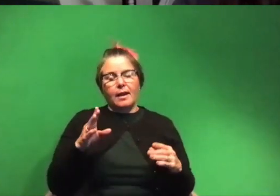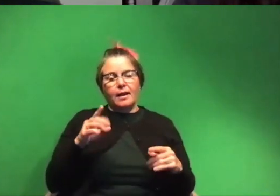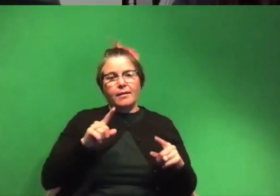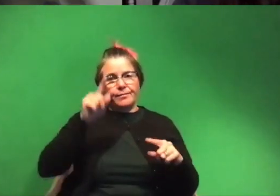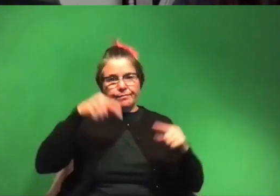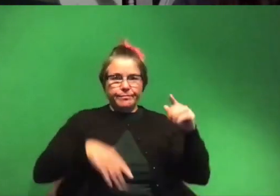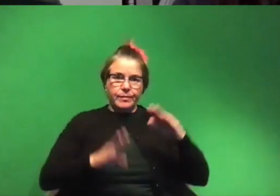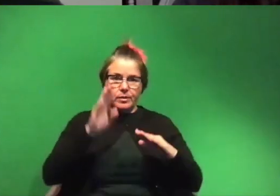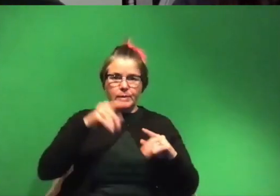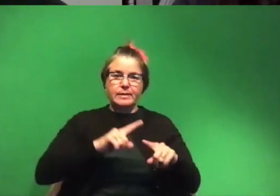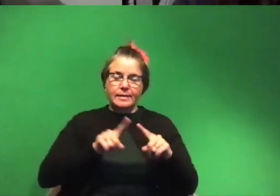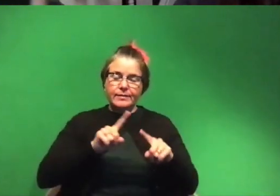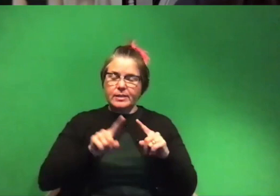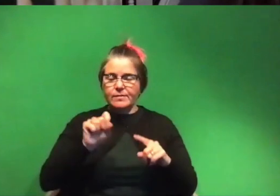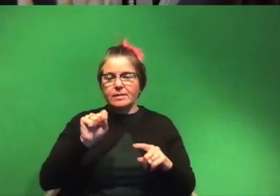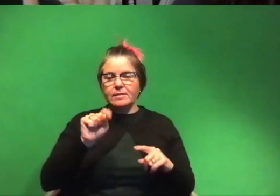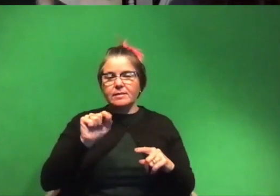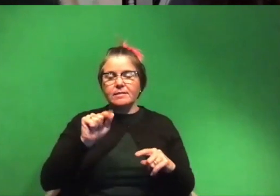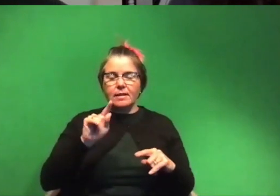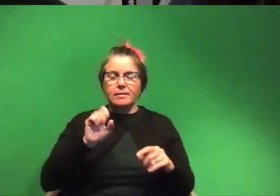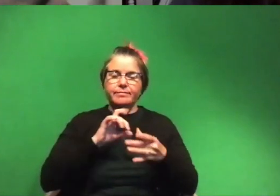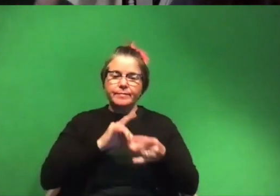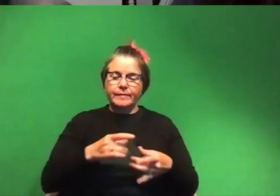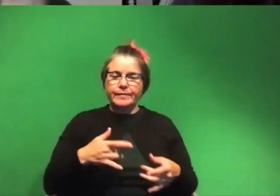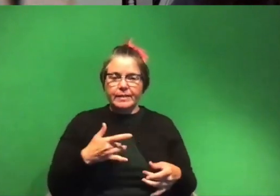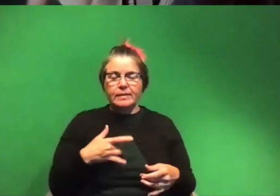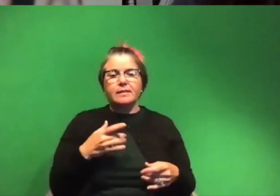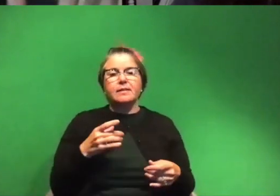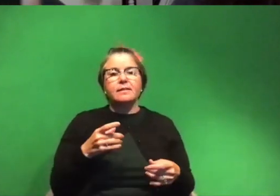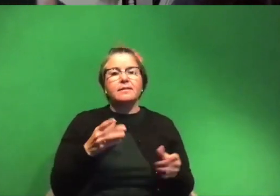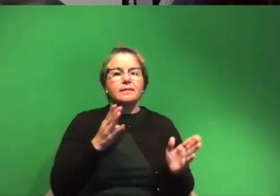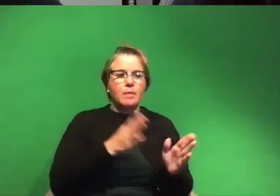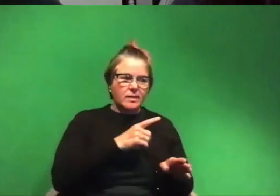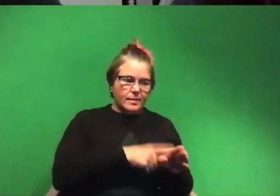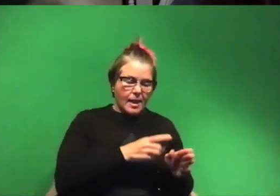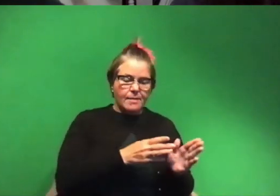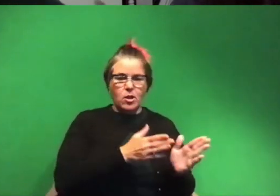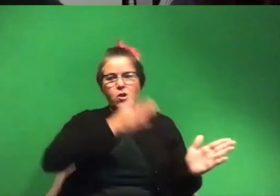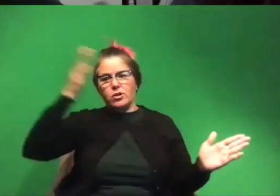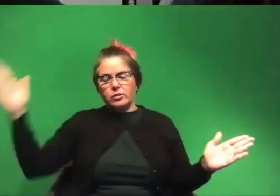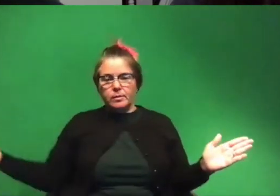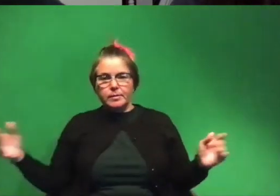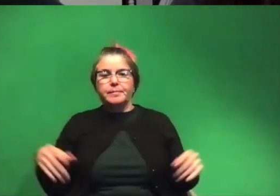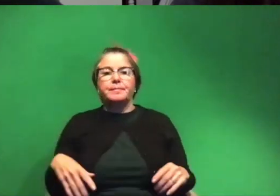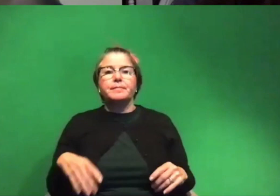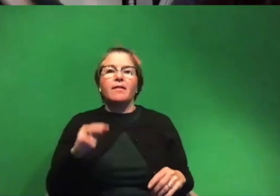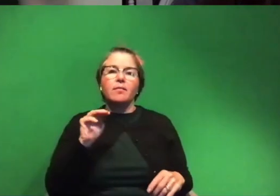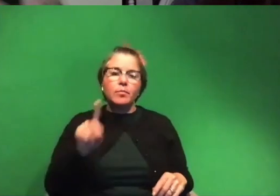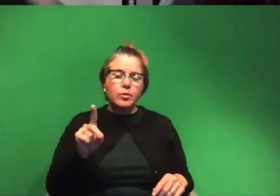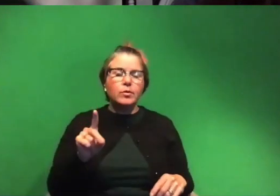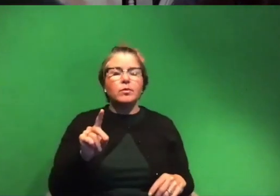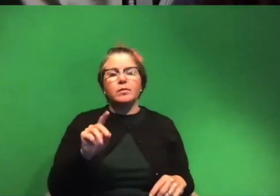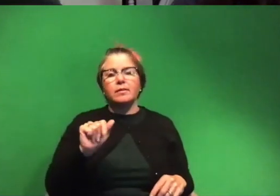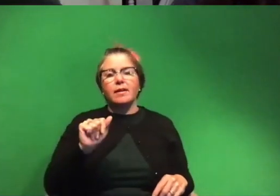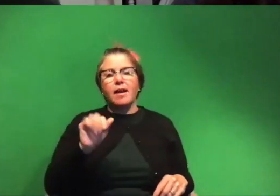of different affective states over the course of both small time scales and large time scales so we have moods we have affect all